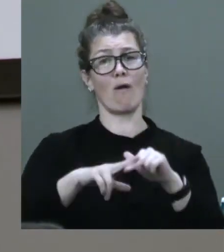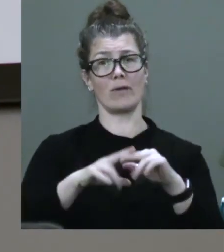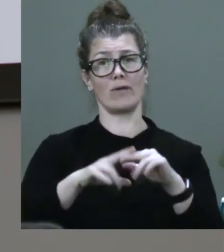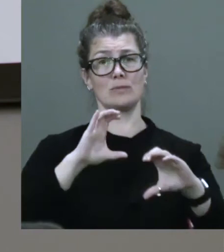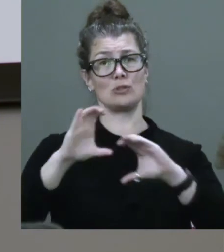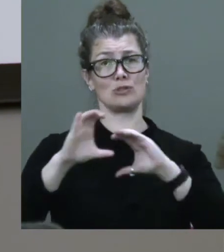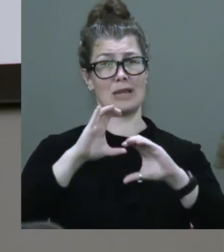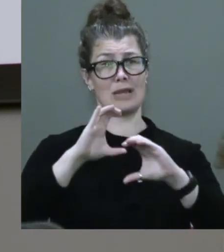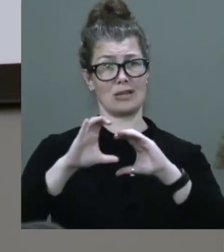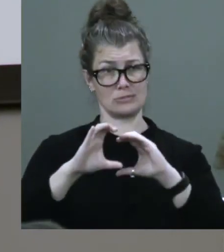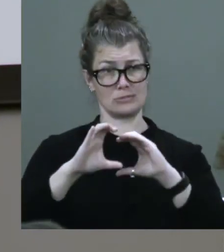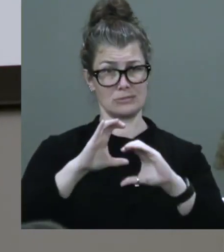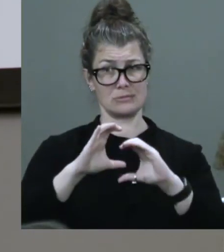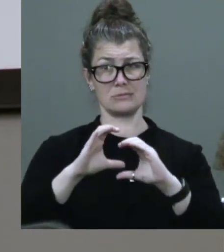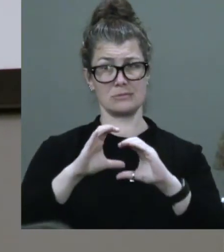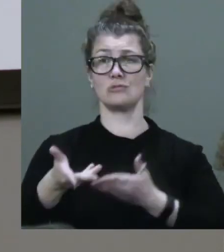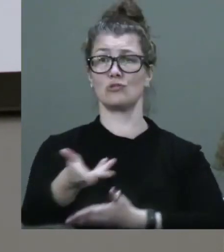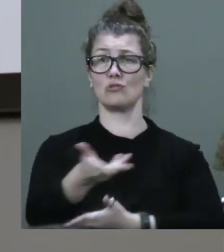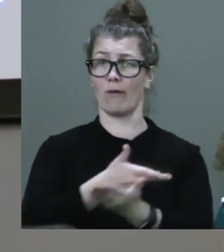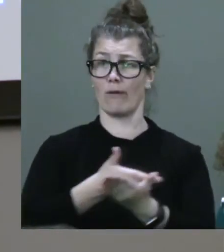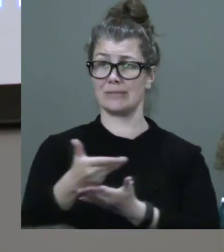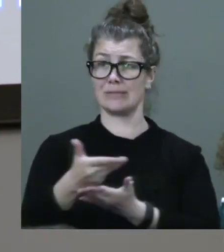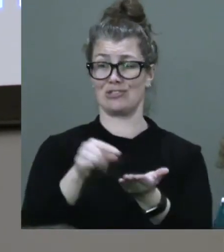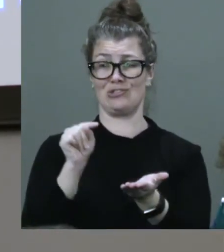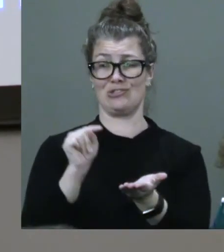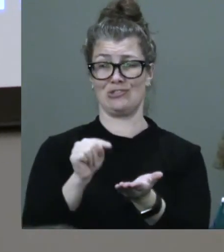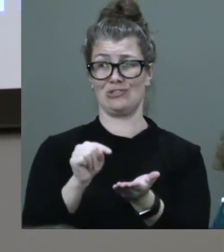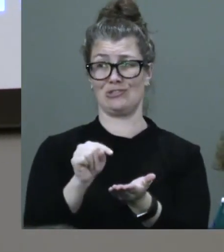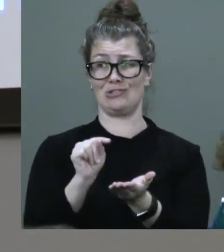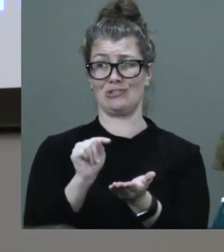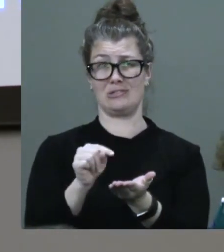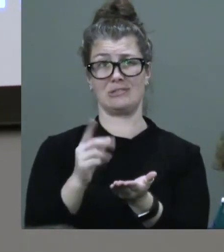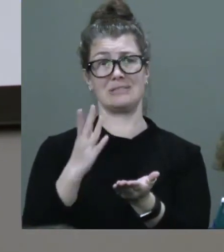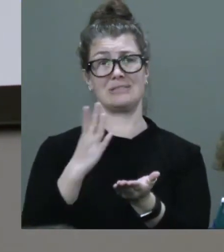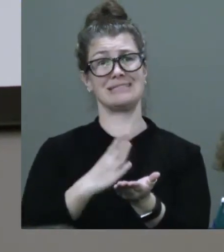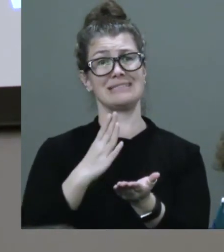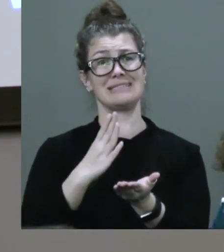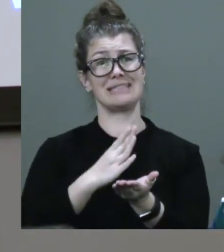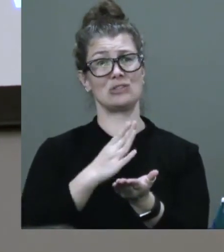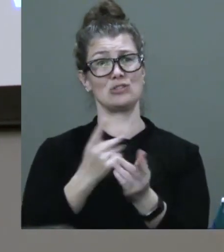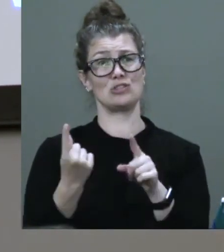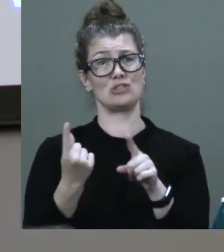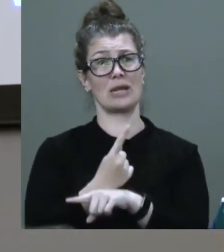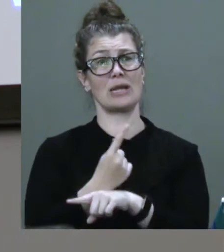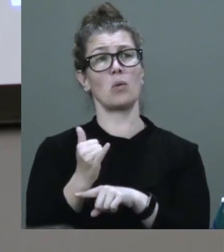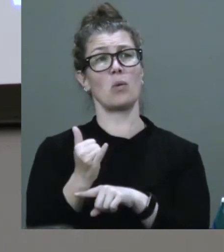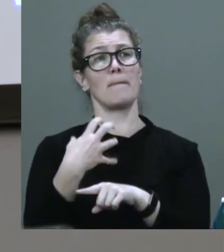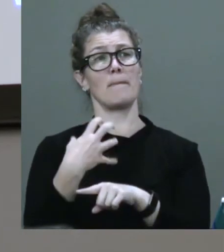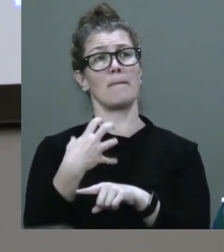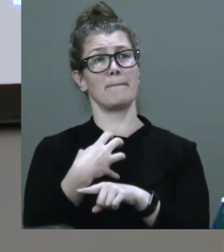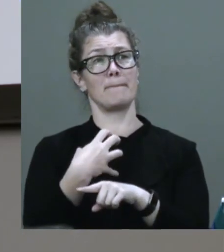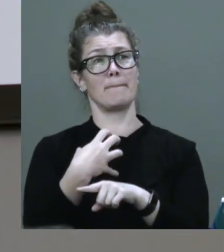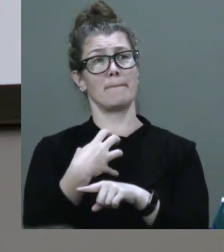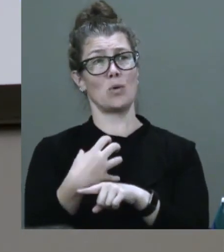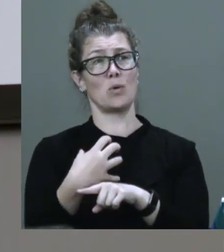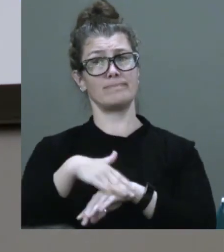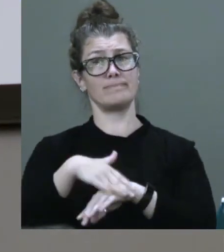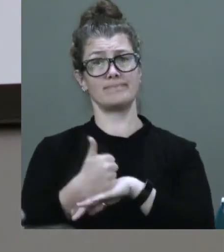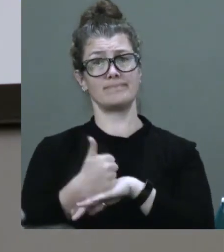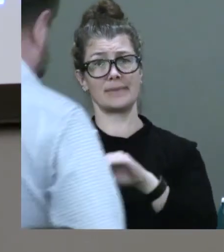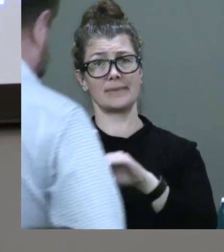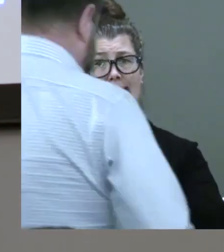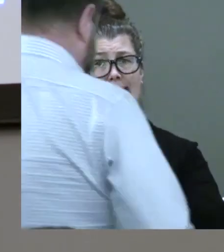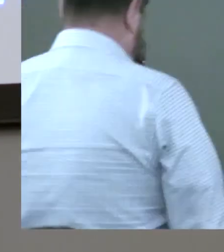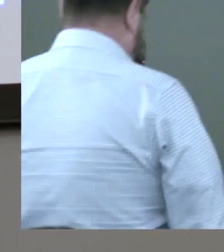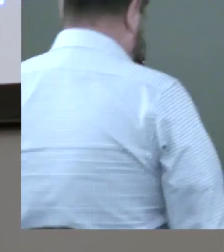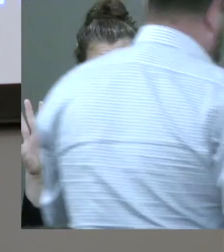conversation, we need to change the way, or maybe see clearly again, language